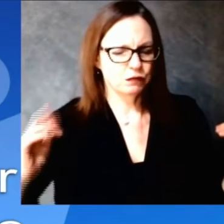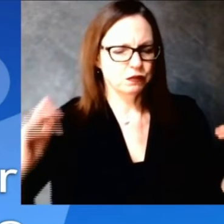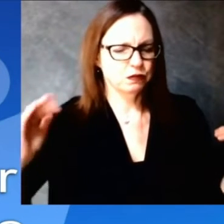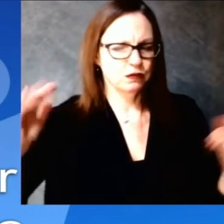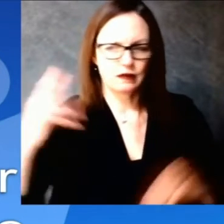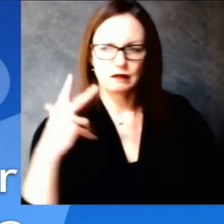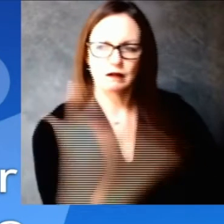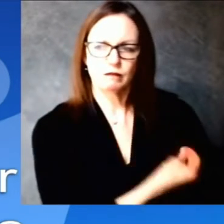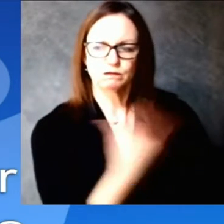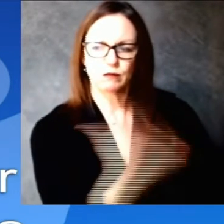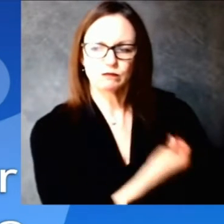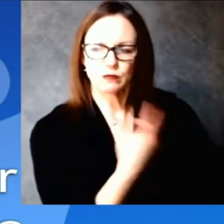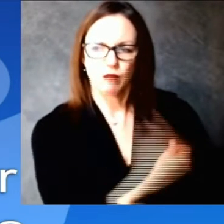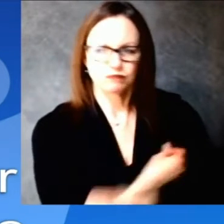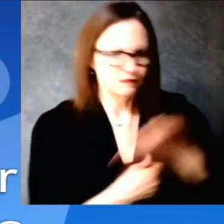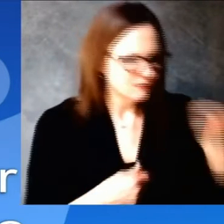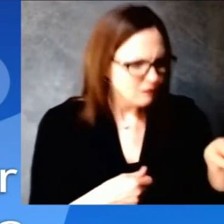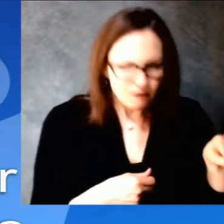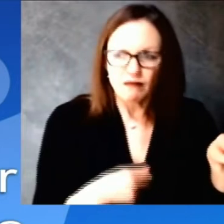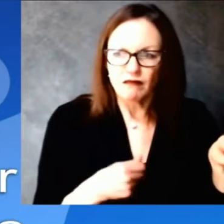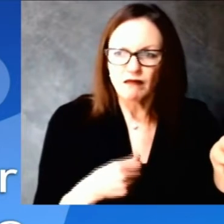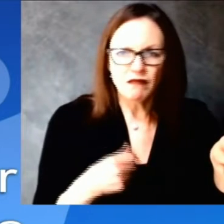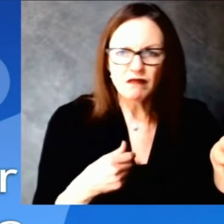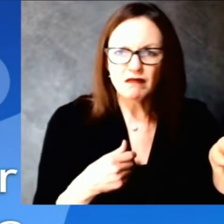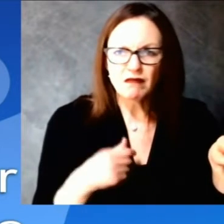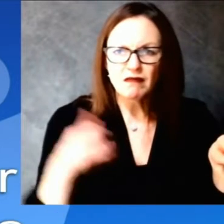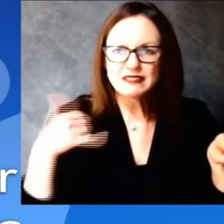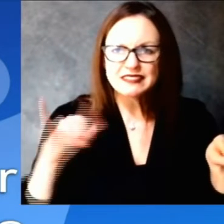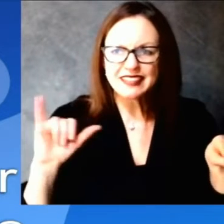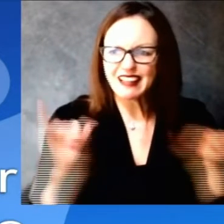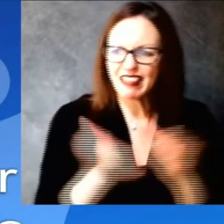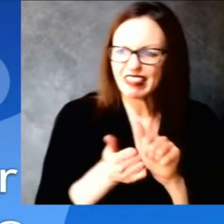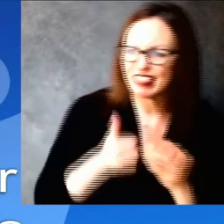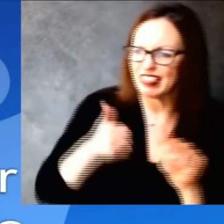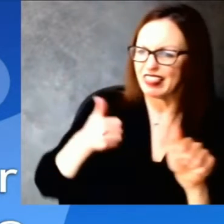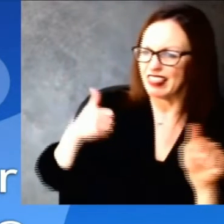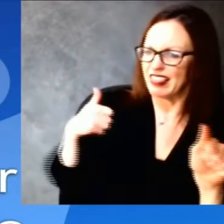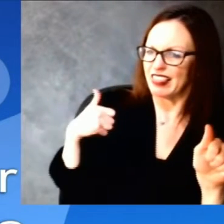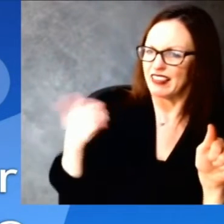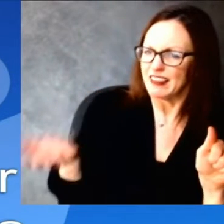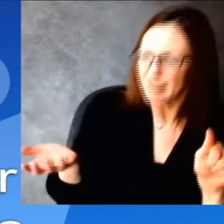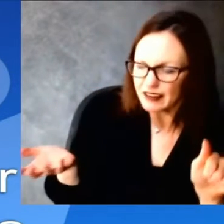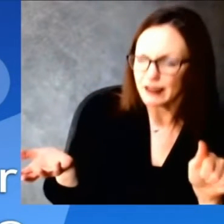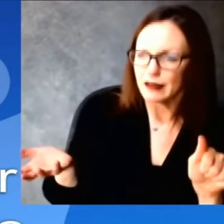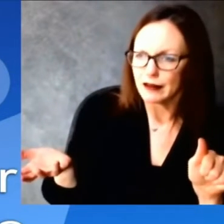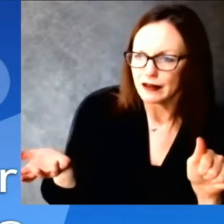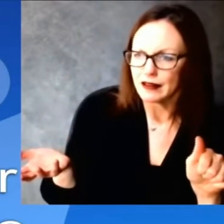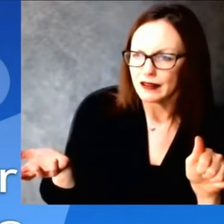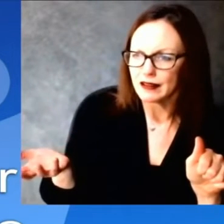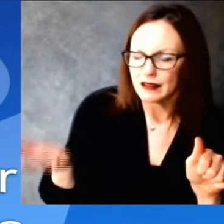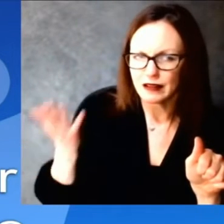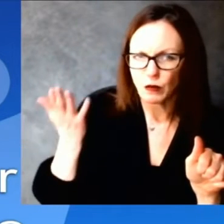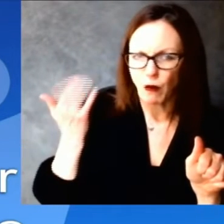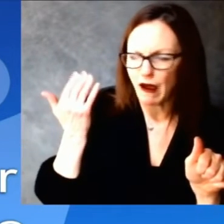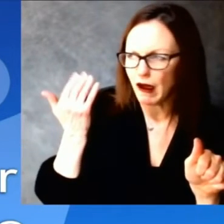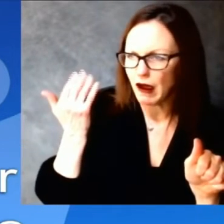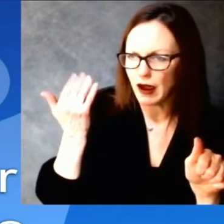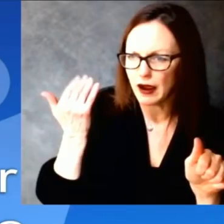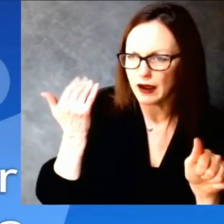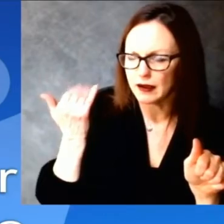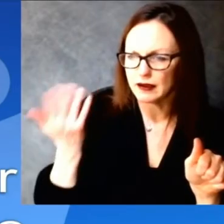try to help milwaukee with uh vaccinations but milwaukee and other counties that are behind yeah